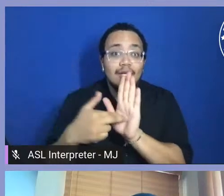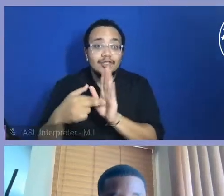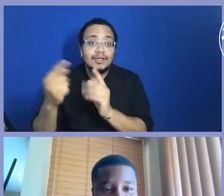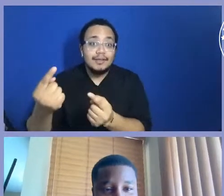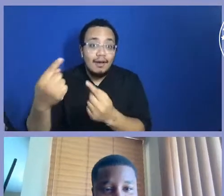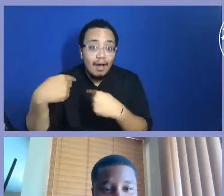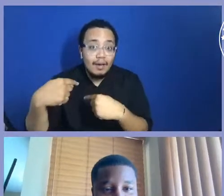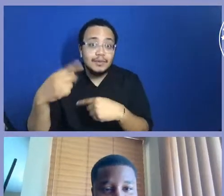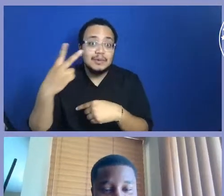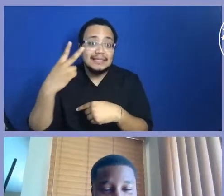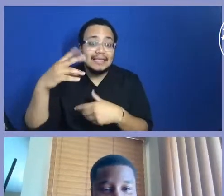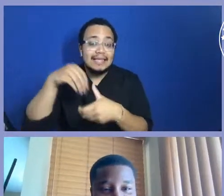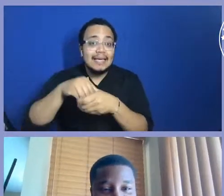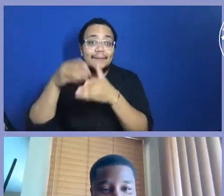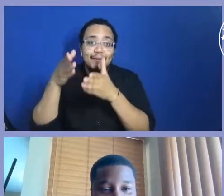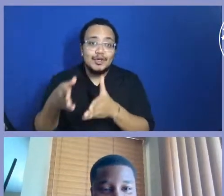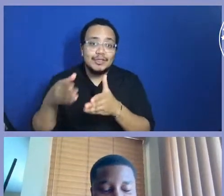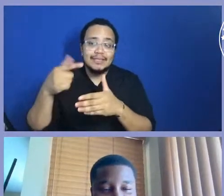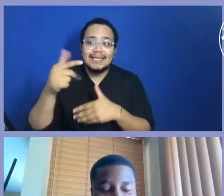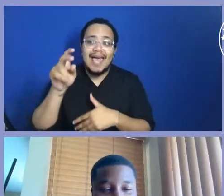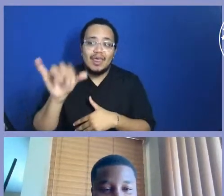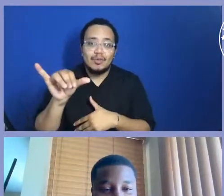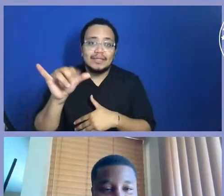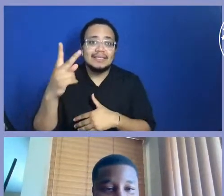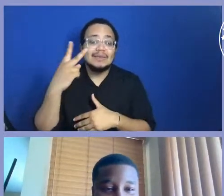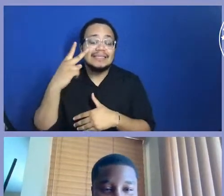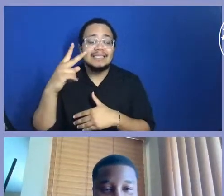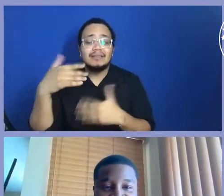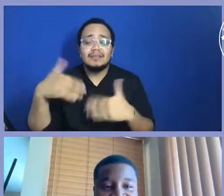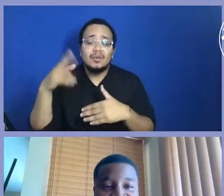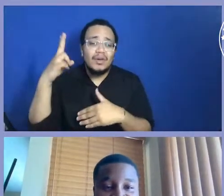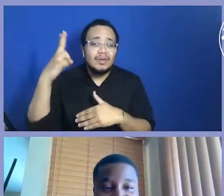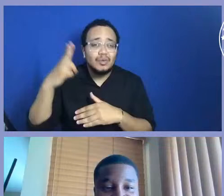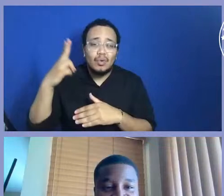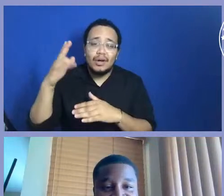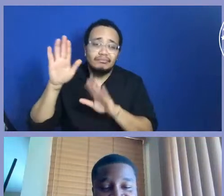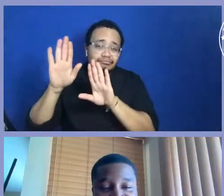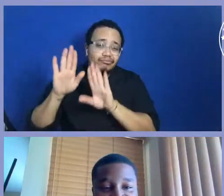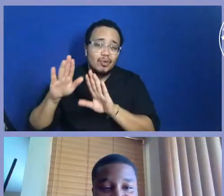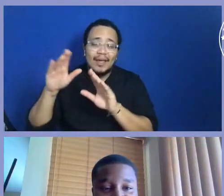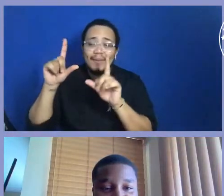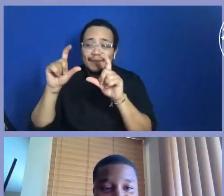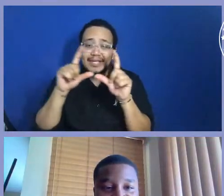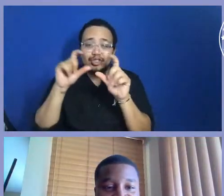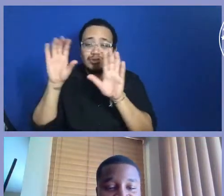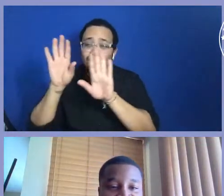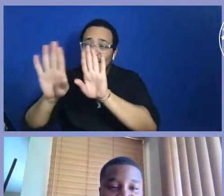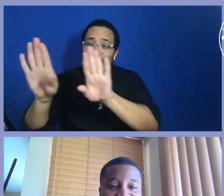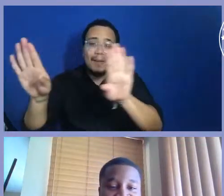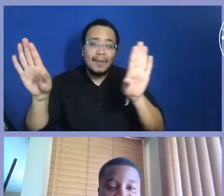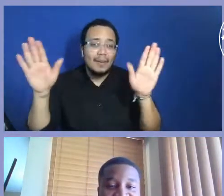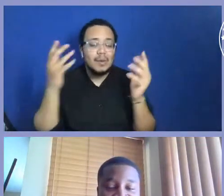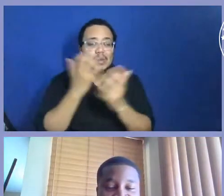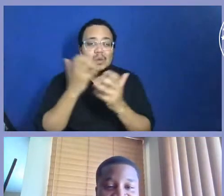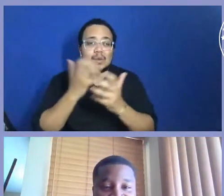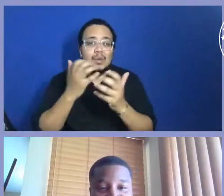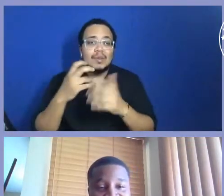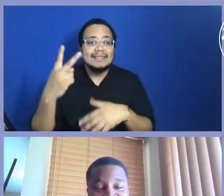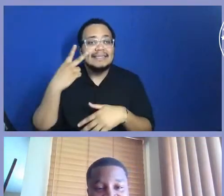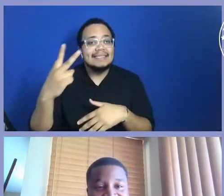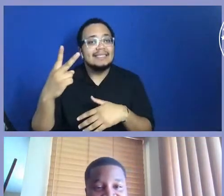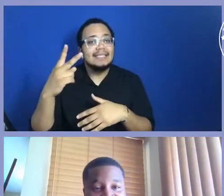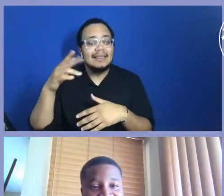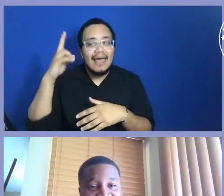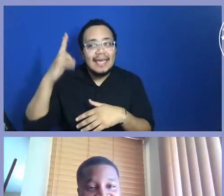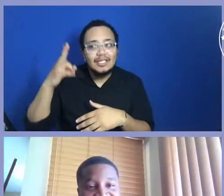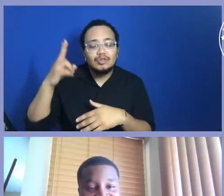-person gallery. Come see these historic photos that we were talking about. Come see the streets that we were talking about and come see the energy of what